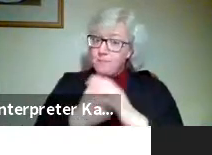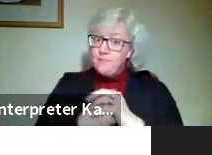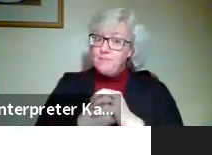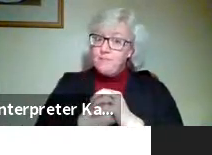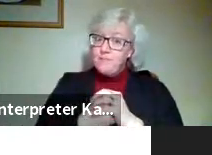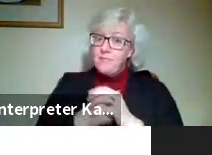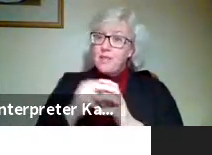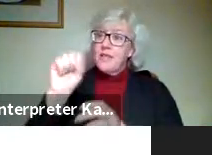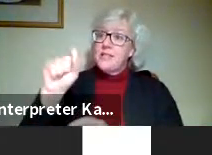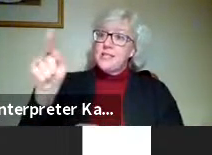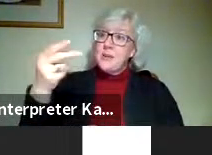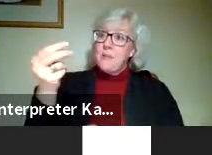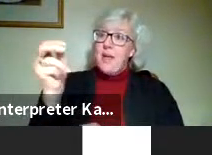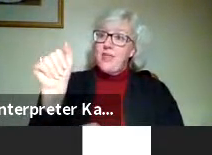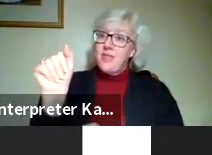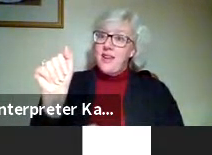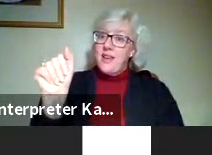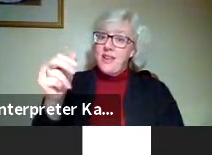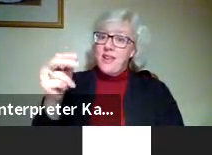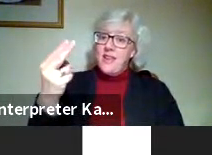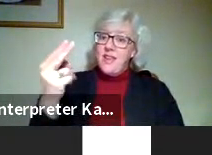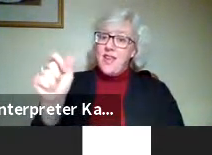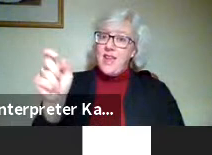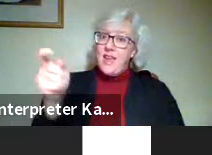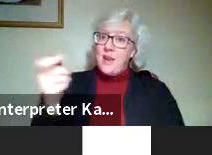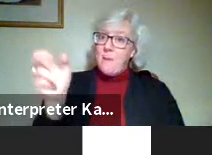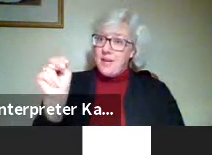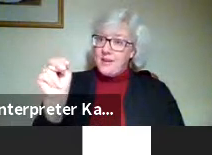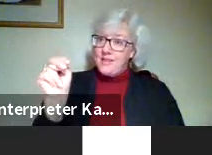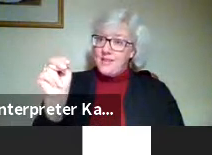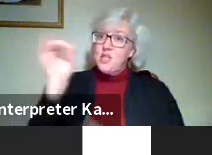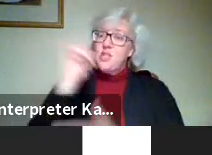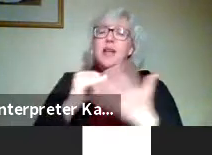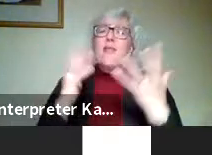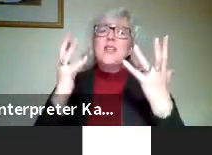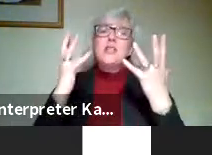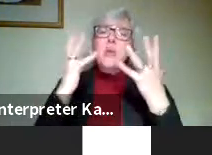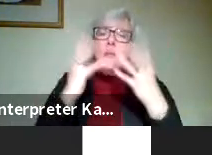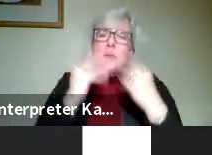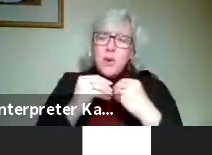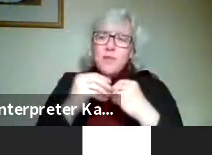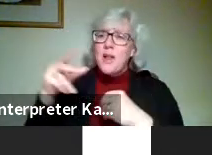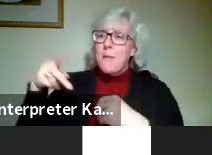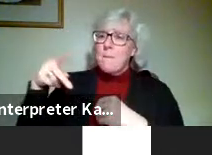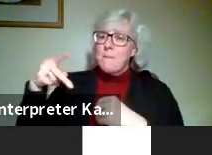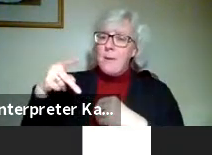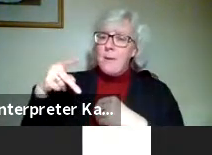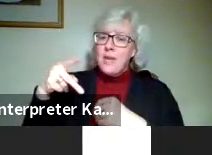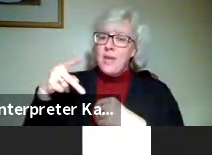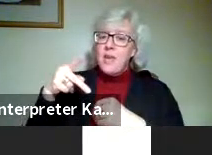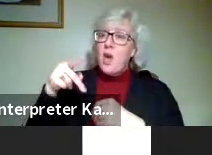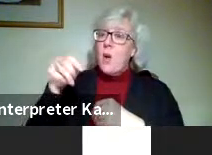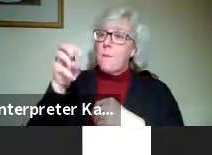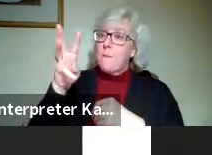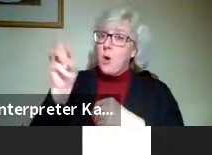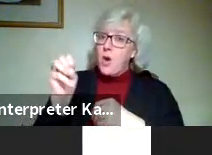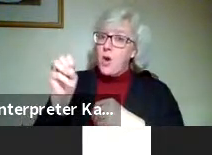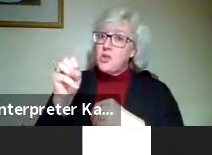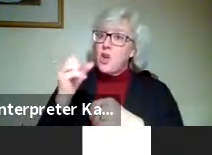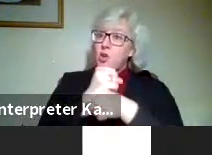Samantha Hanneman. Samantha designed this beautiful Puppy Paws coffee brand packaging.